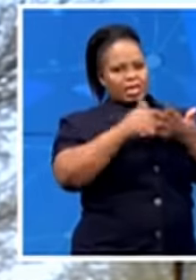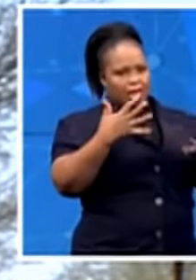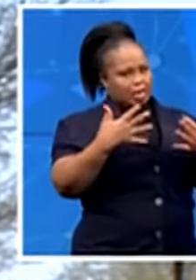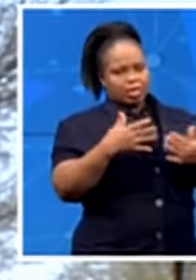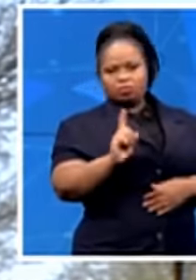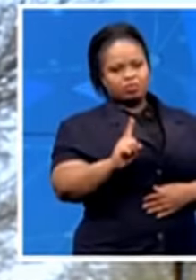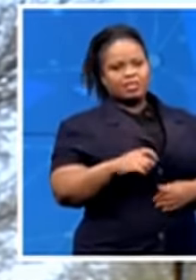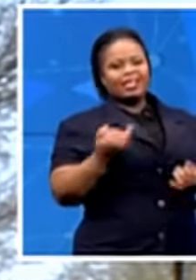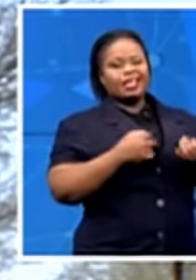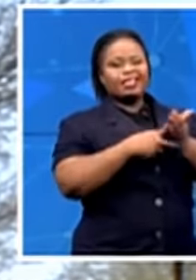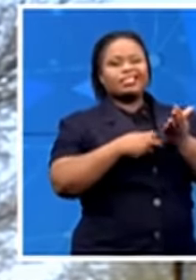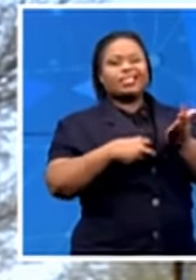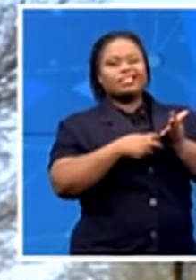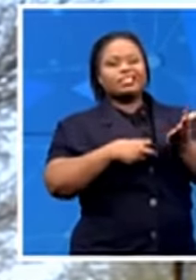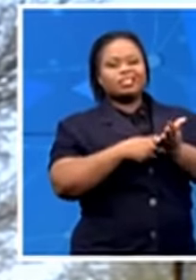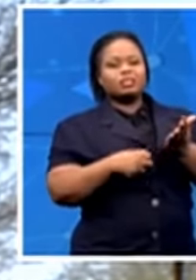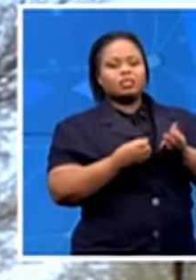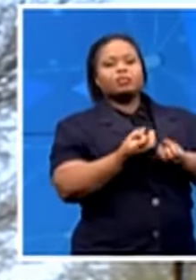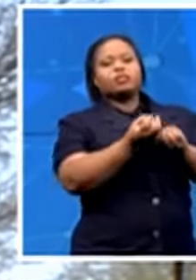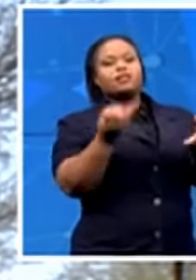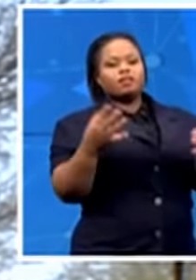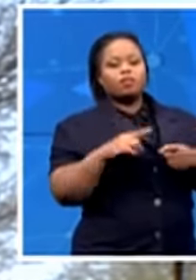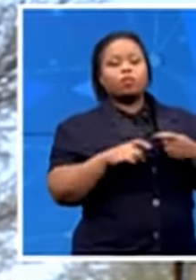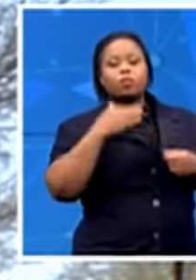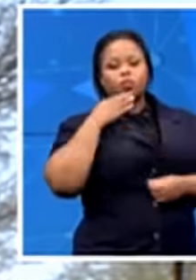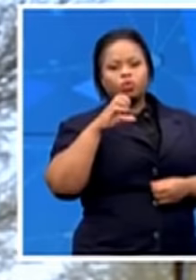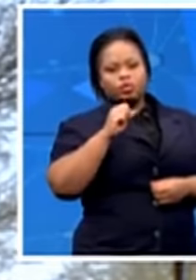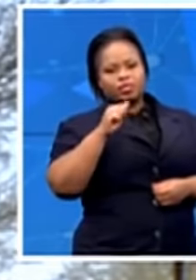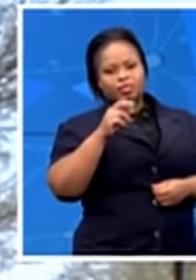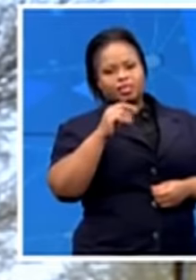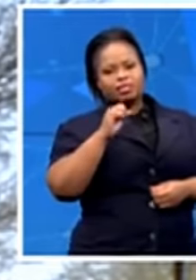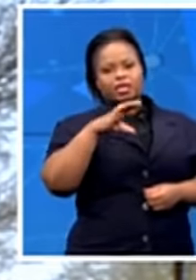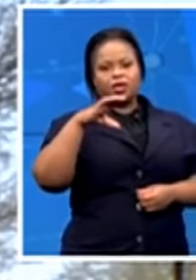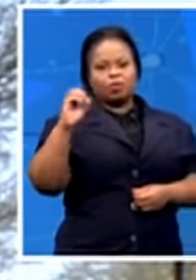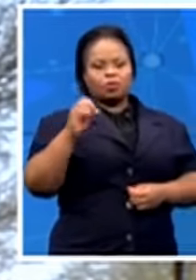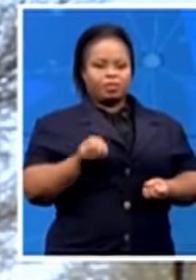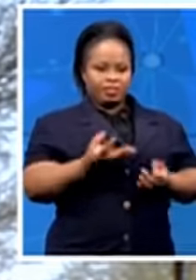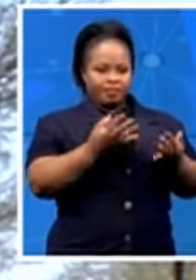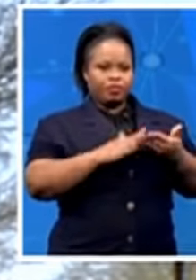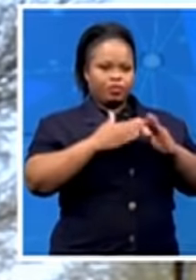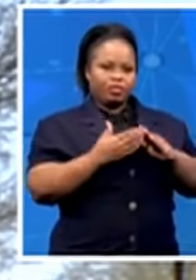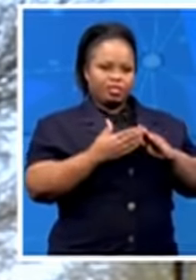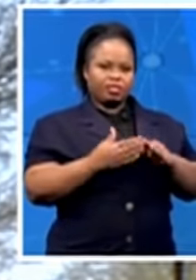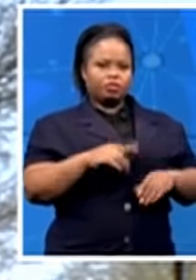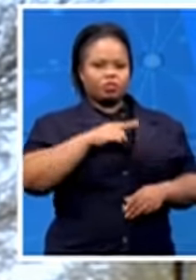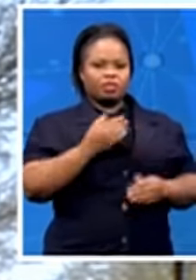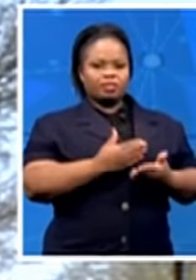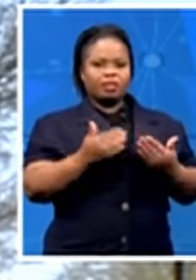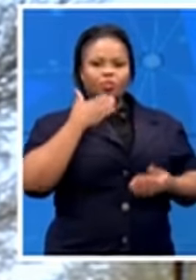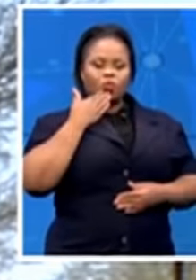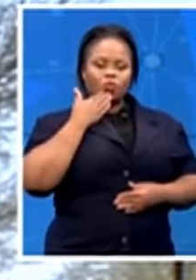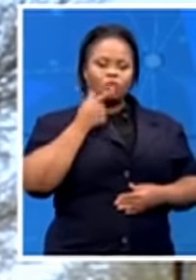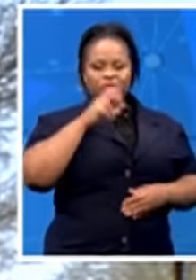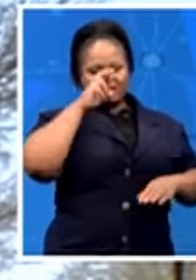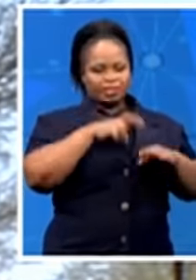distributed by Syntaco to the communities that have mostly needed the distribution of the relief